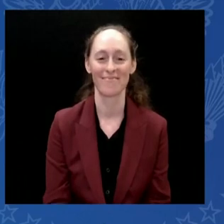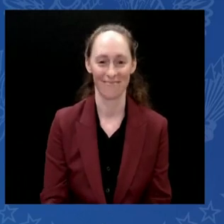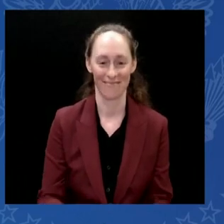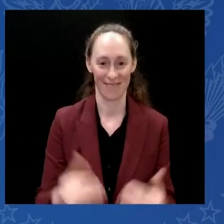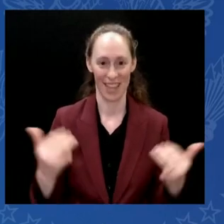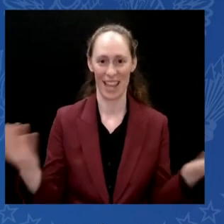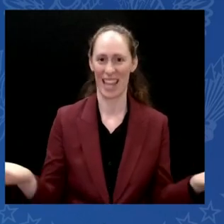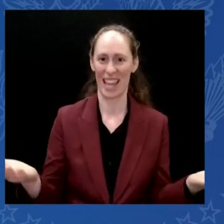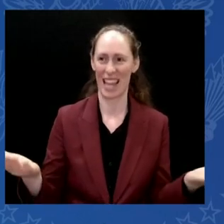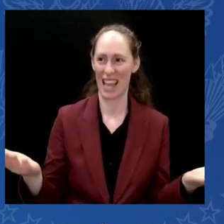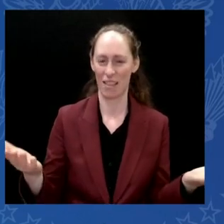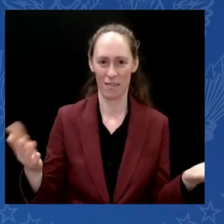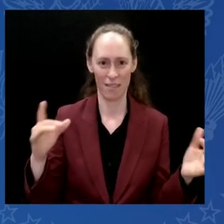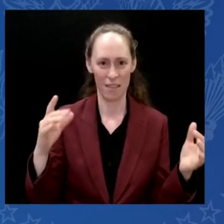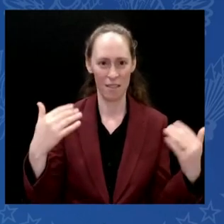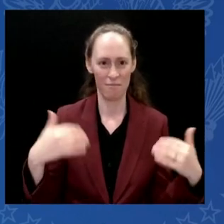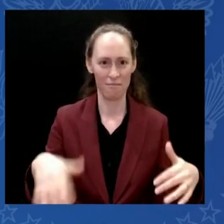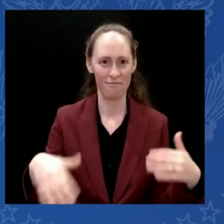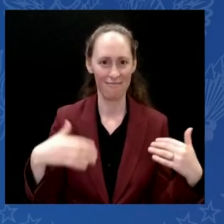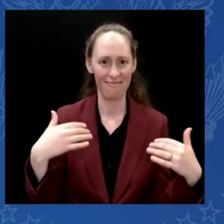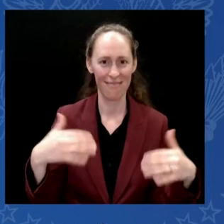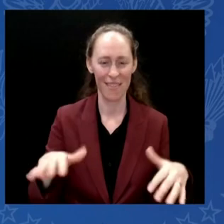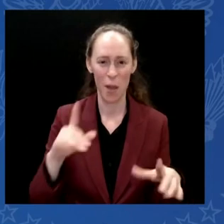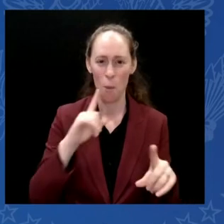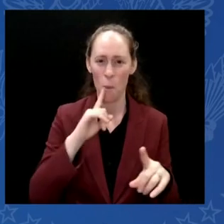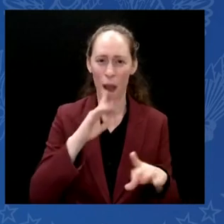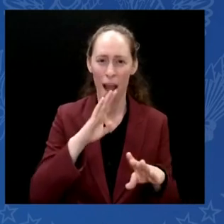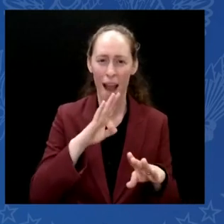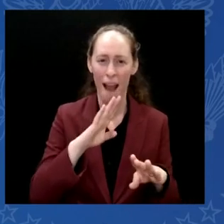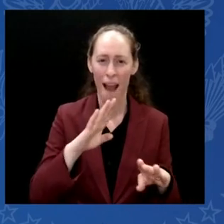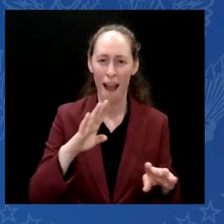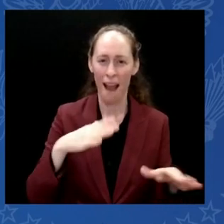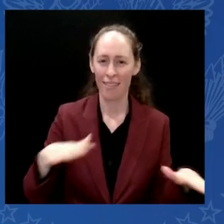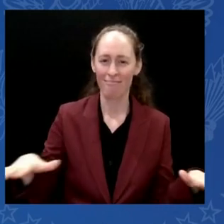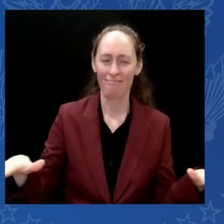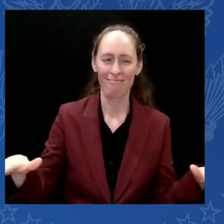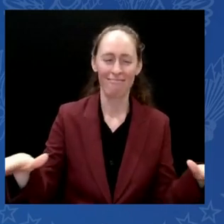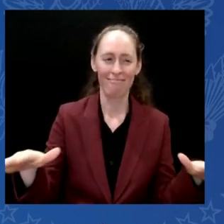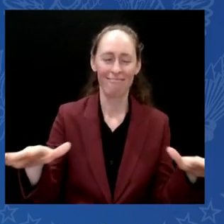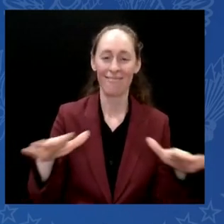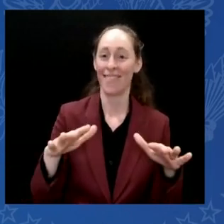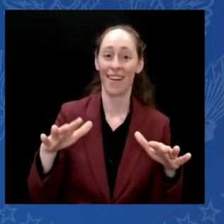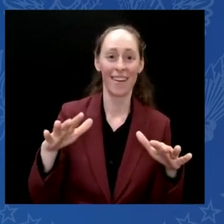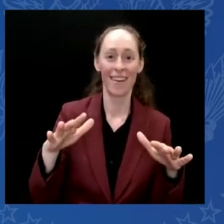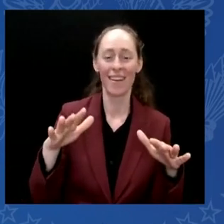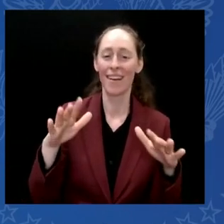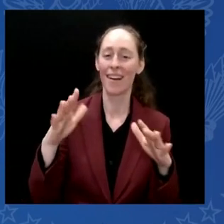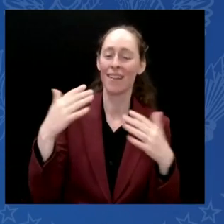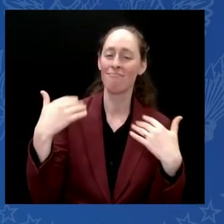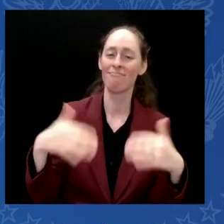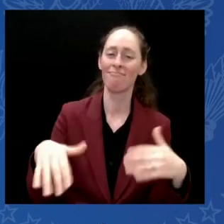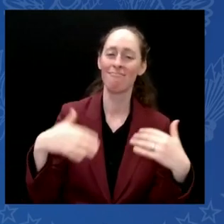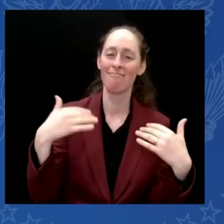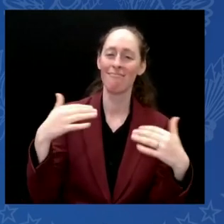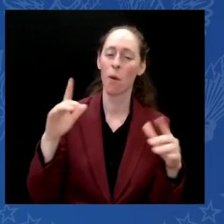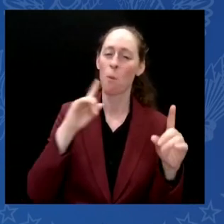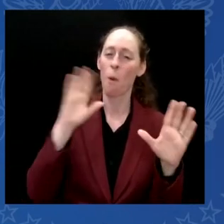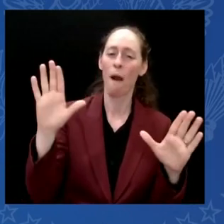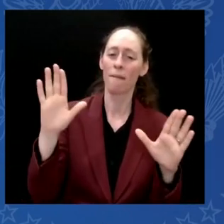at the center of the Christmas story. A silent night when all the world goes quiet.